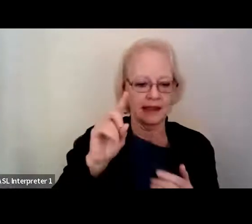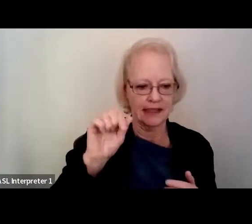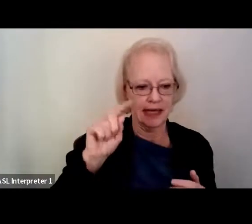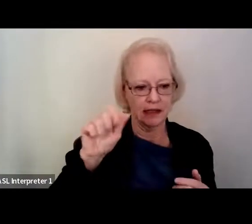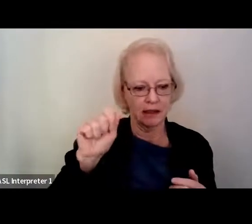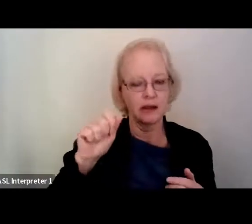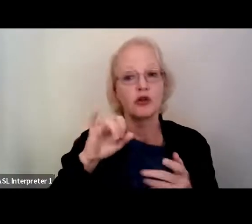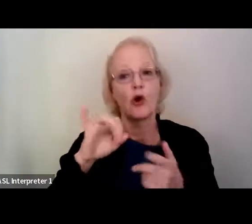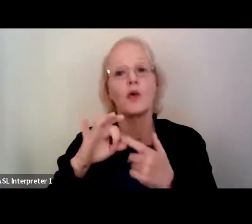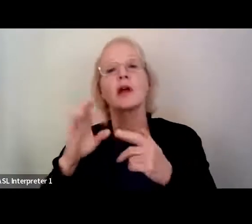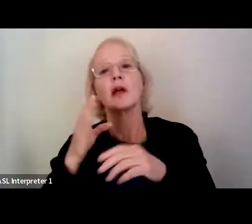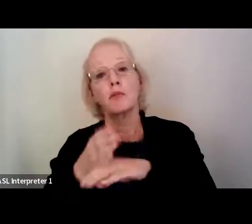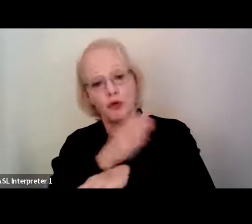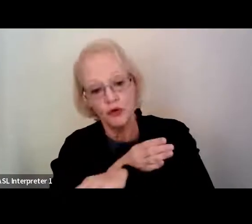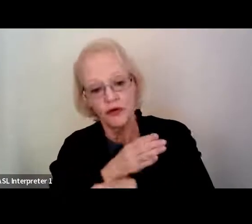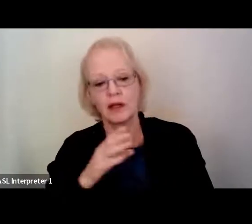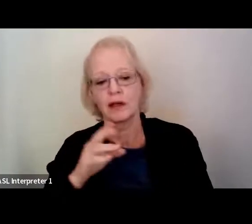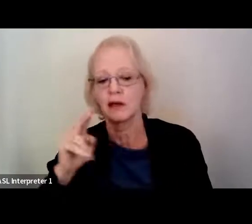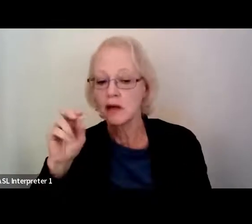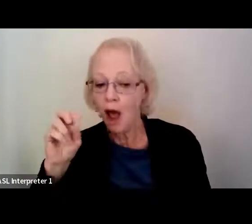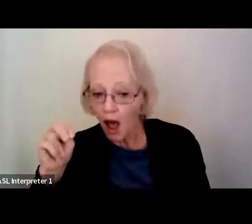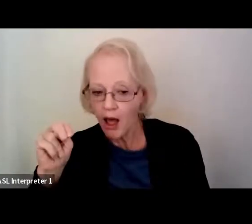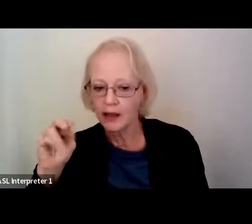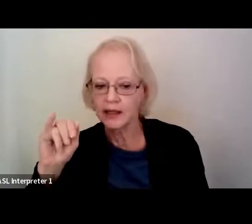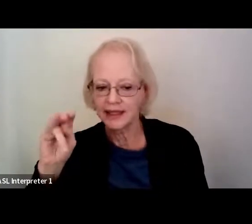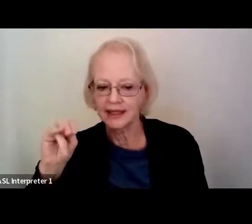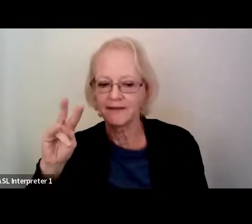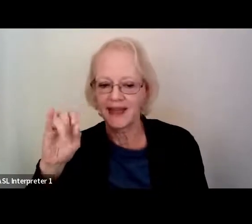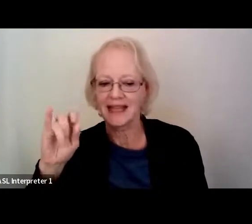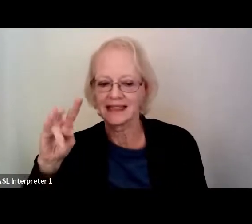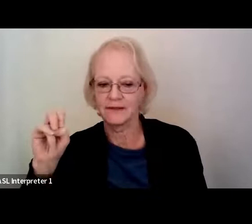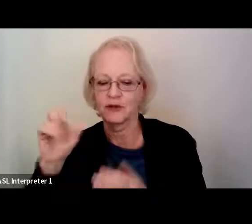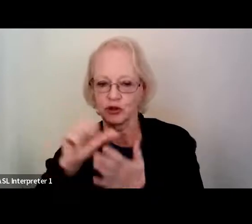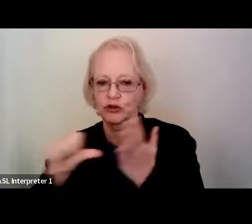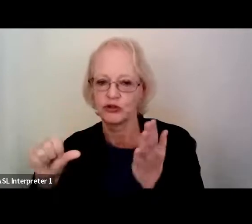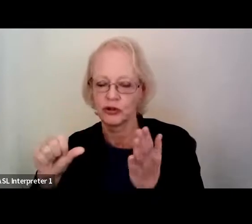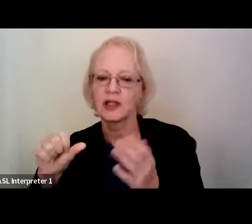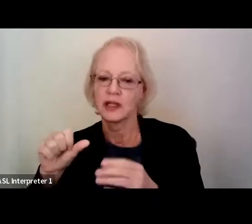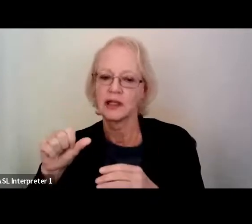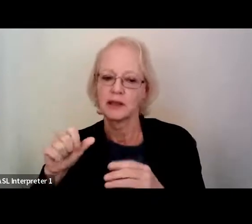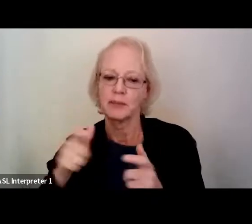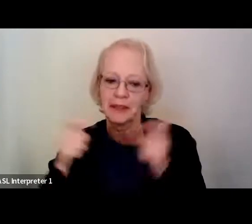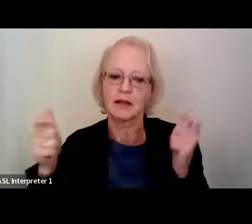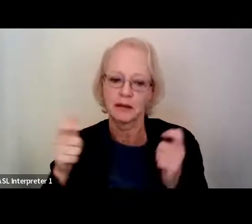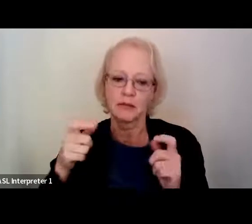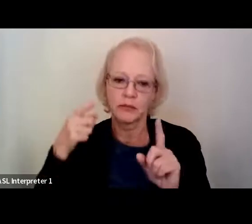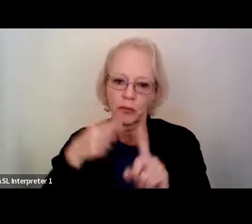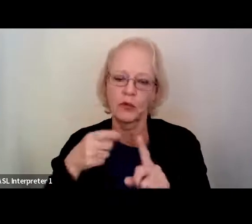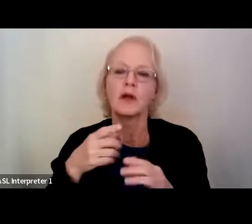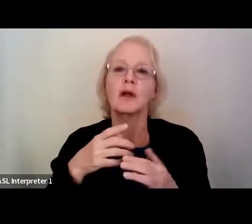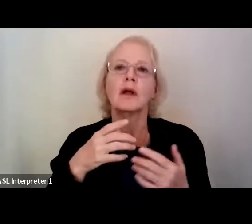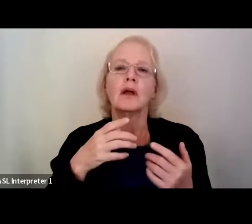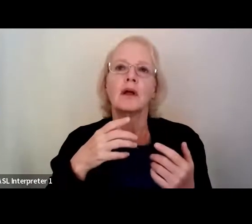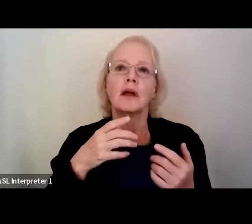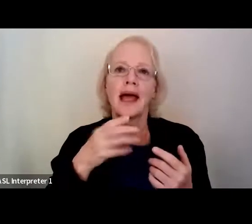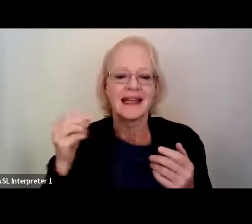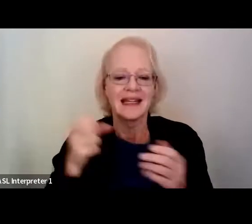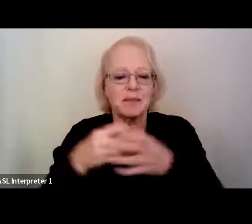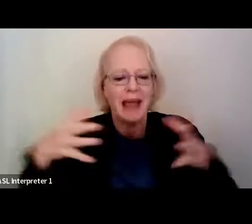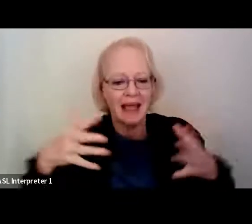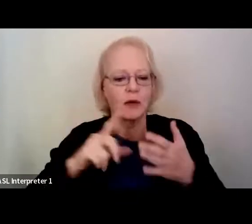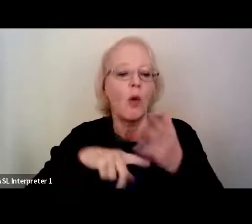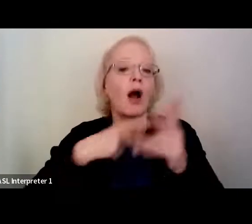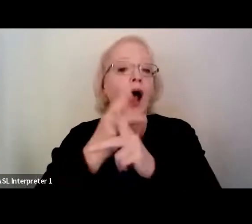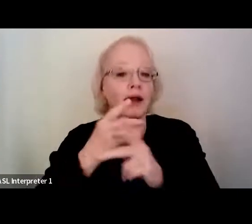technologies will be really huge in expanding the amount of research that you can do, because you would be able to